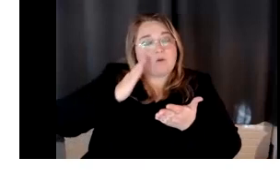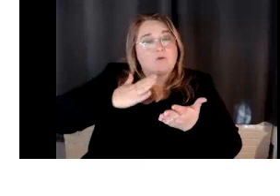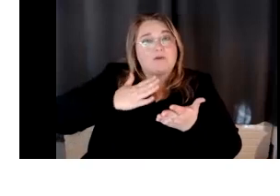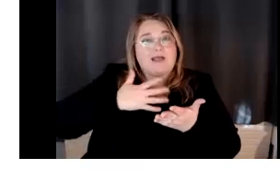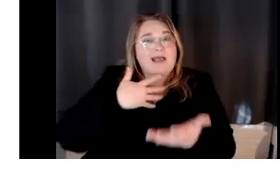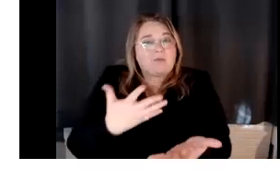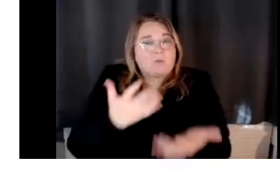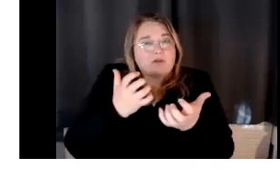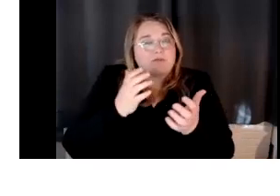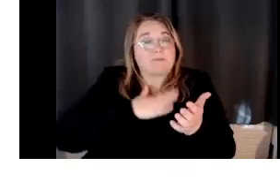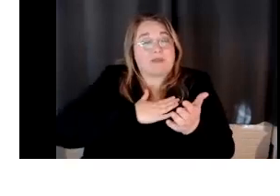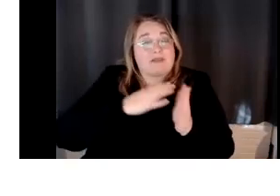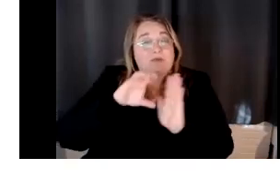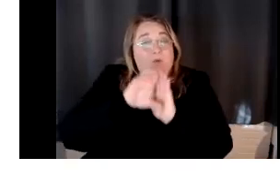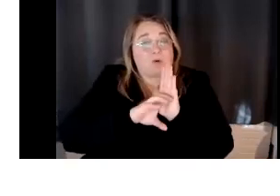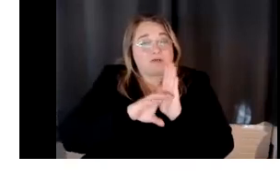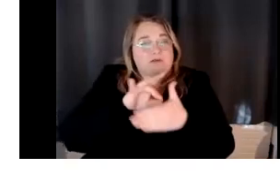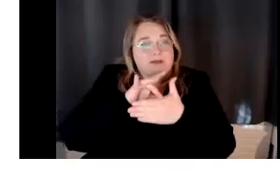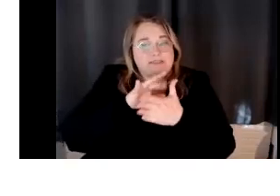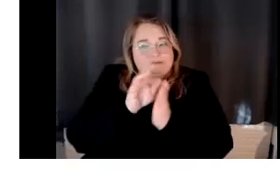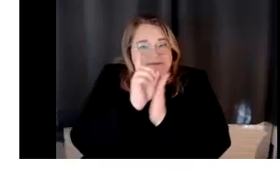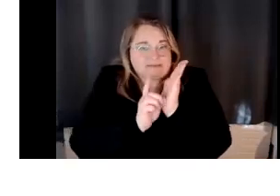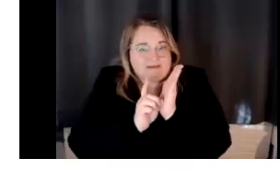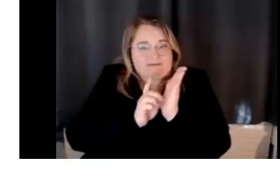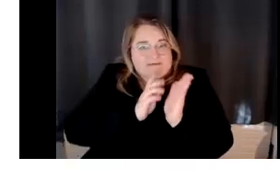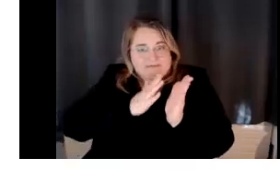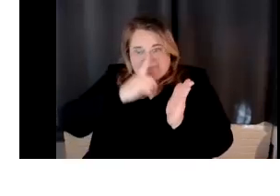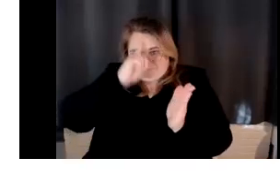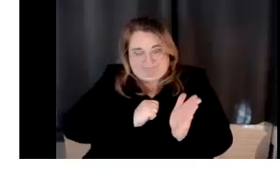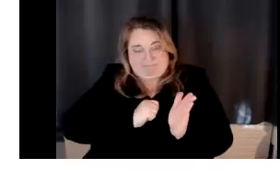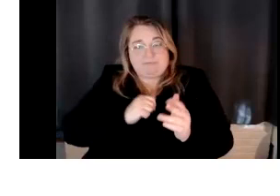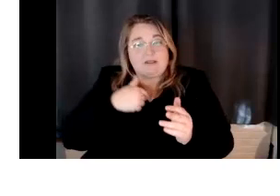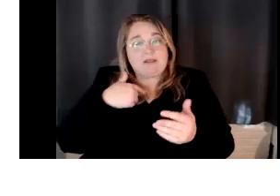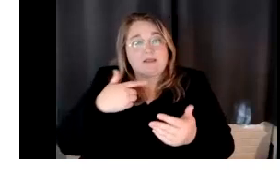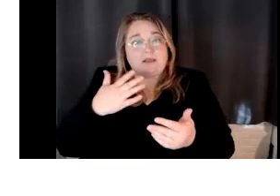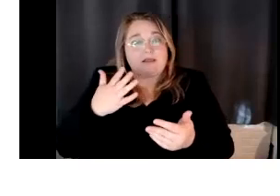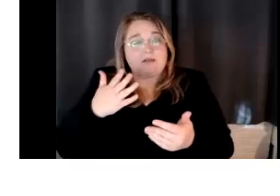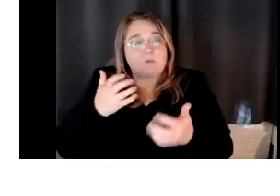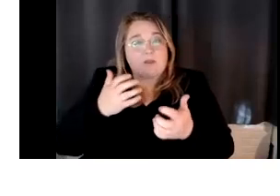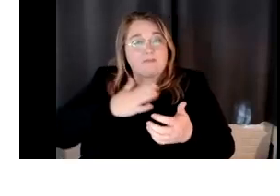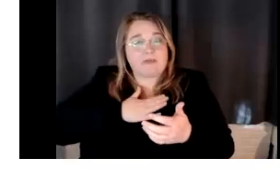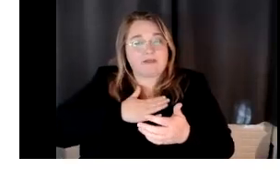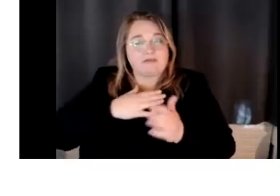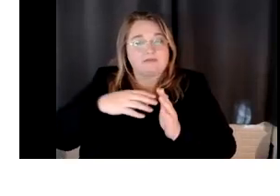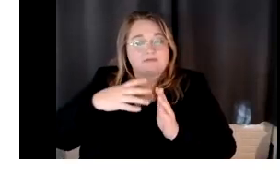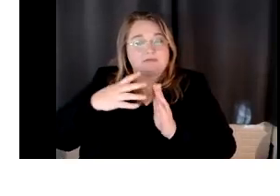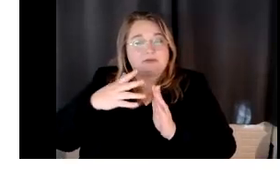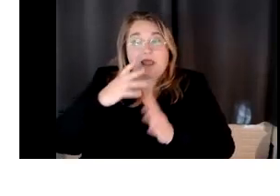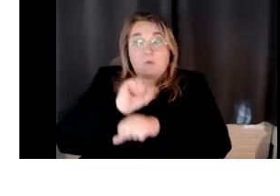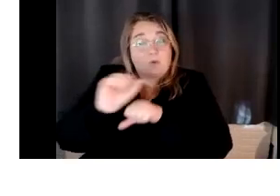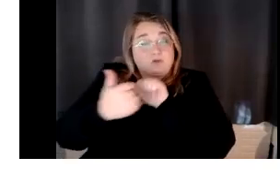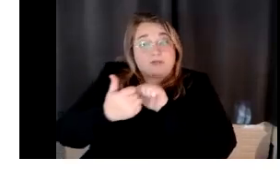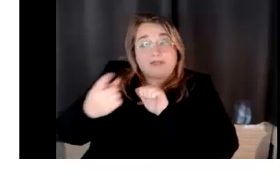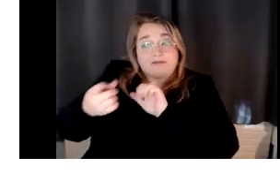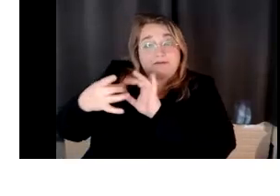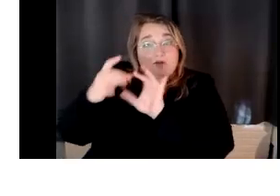it. Um, I work with my colleagues to create my two courses and it was fun doing it. Yes.